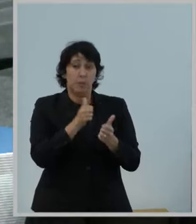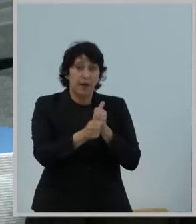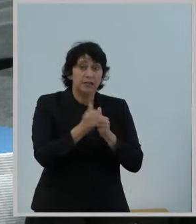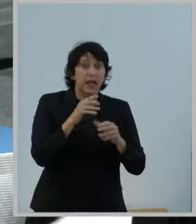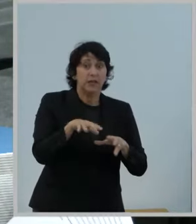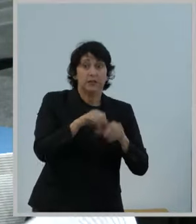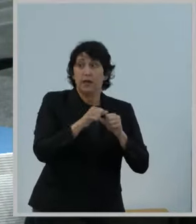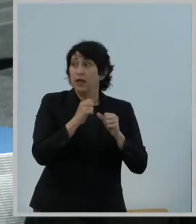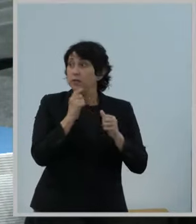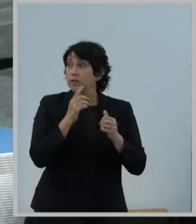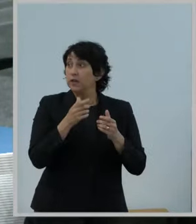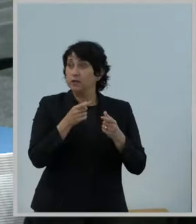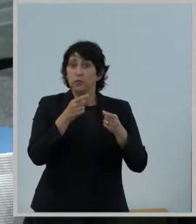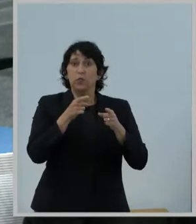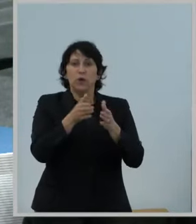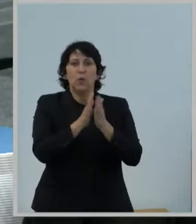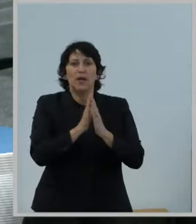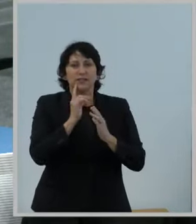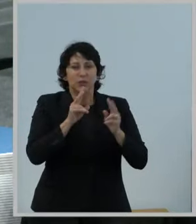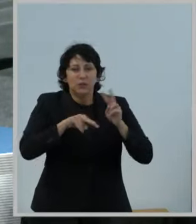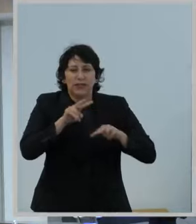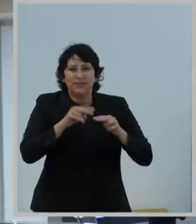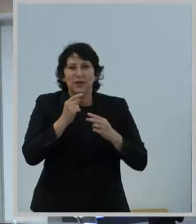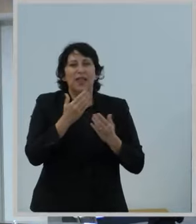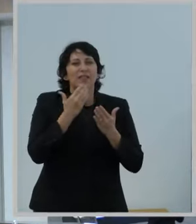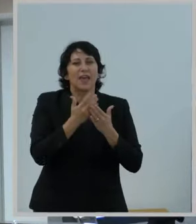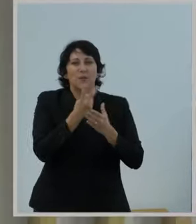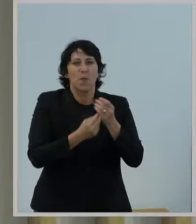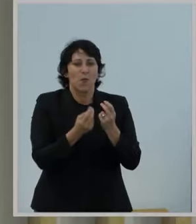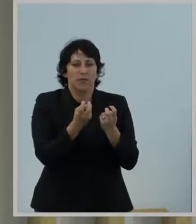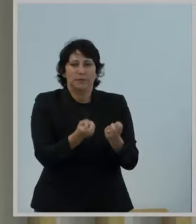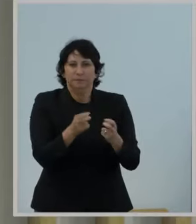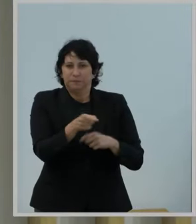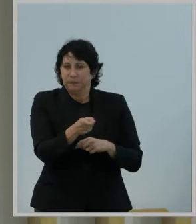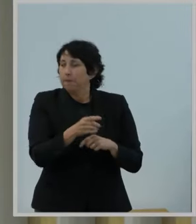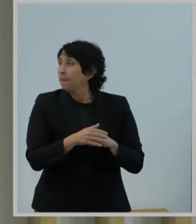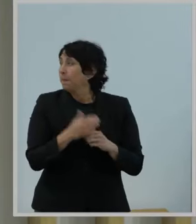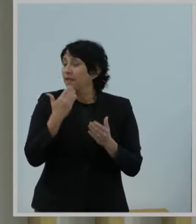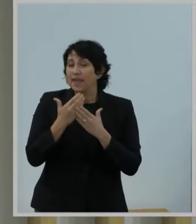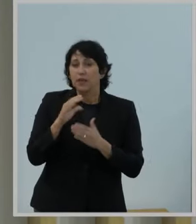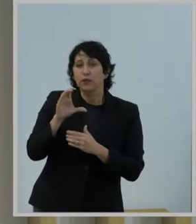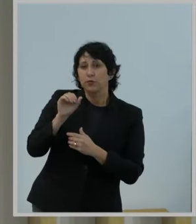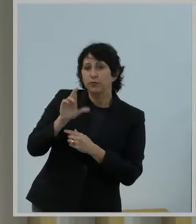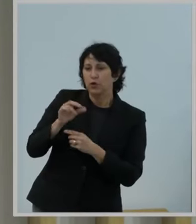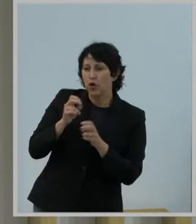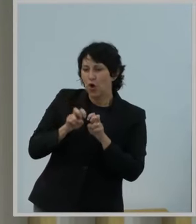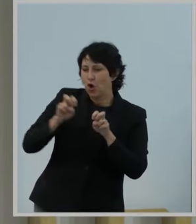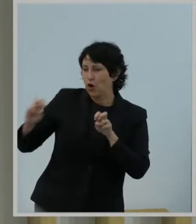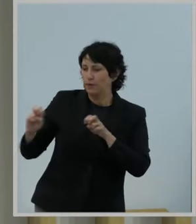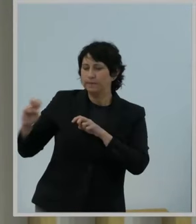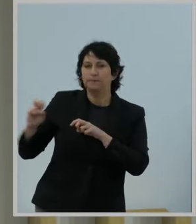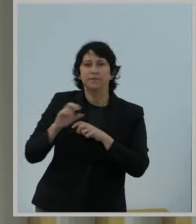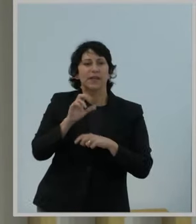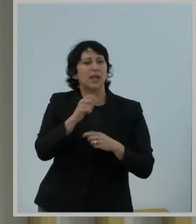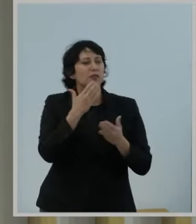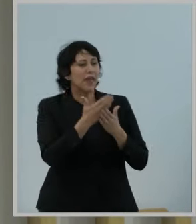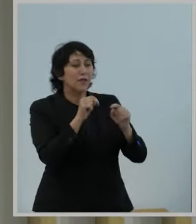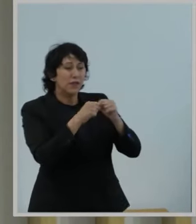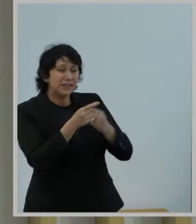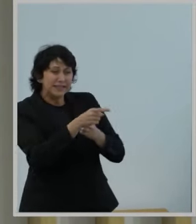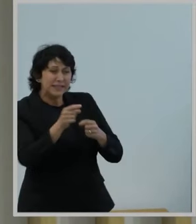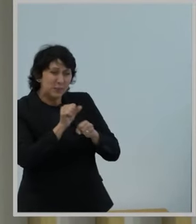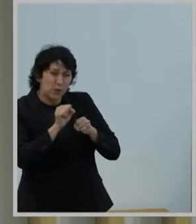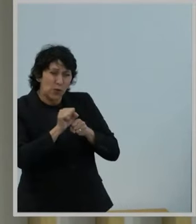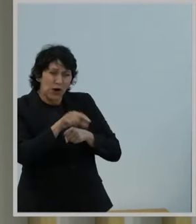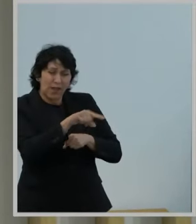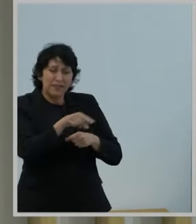editorial privileges. Thank you both. We'll now hear comments from the bench. Commissioner Carr. Thanks so much to the team for the work on